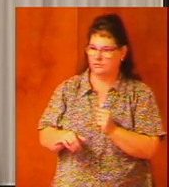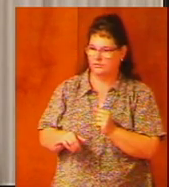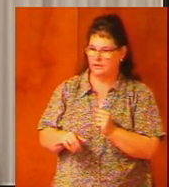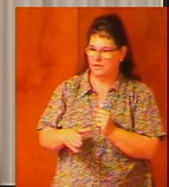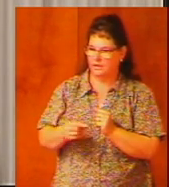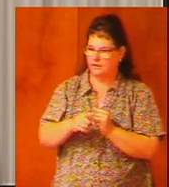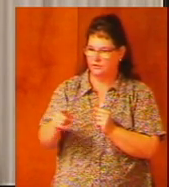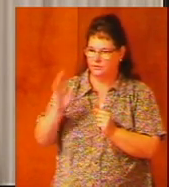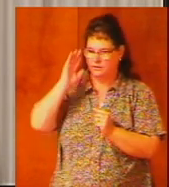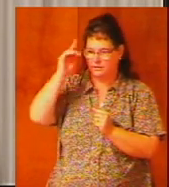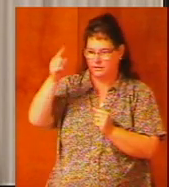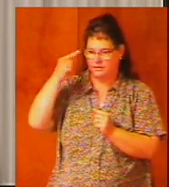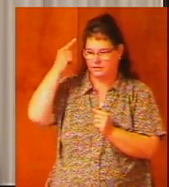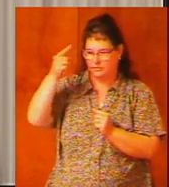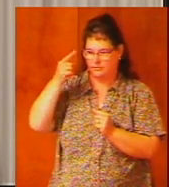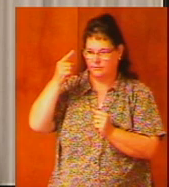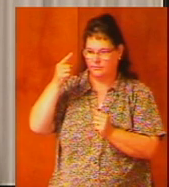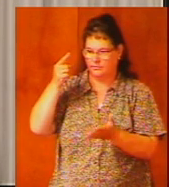and you'll think about